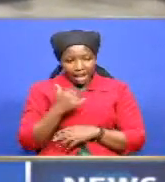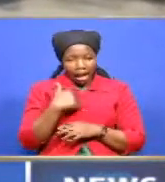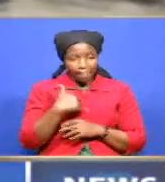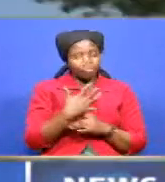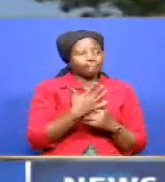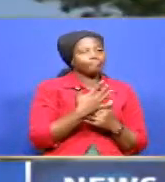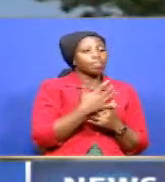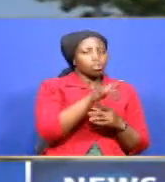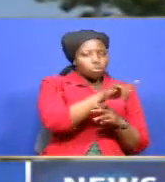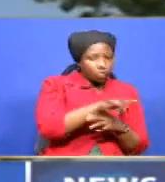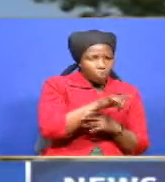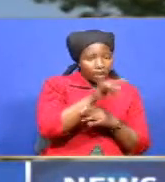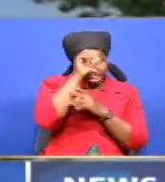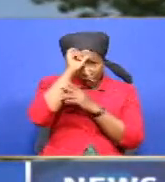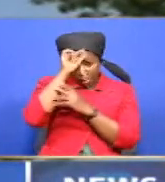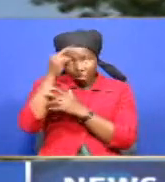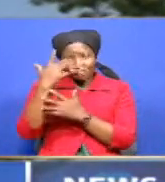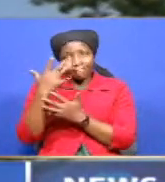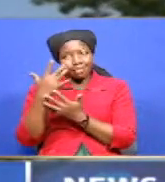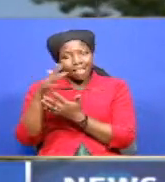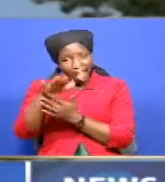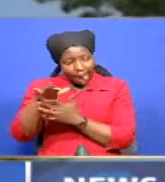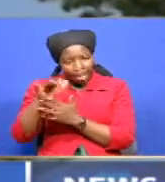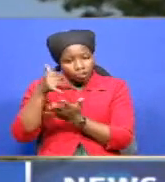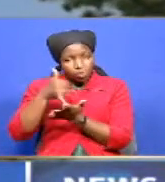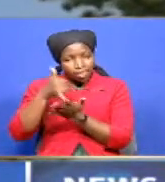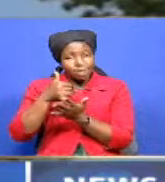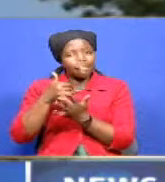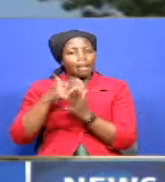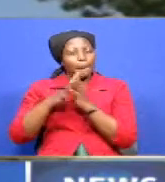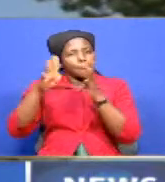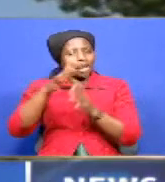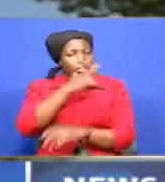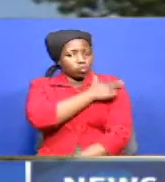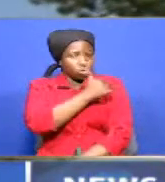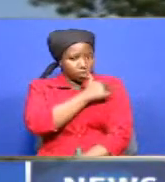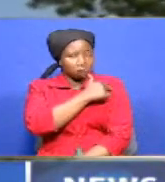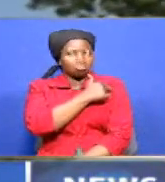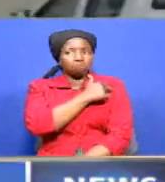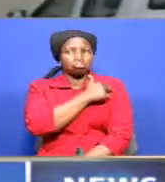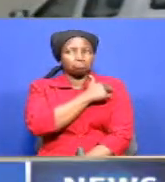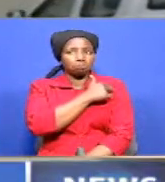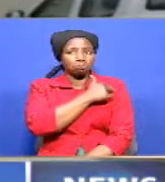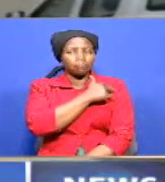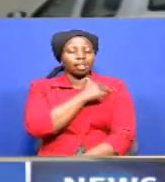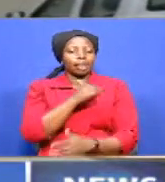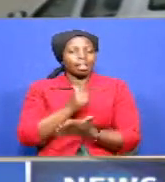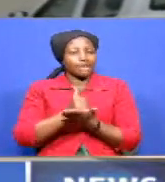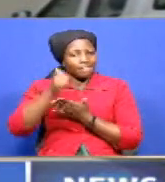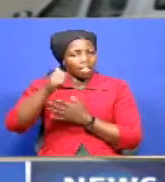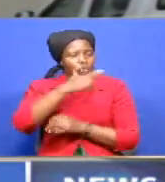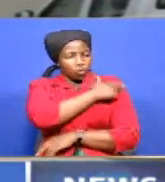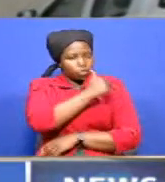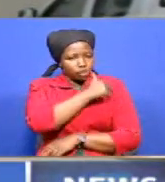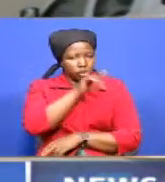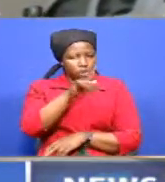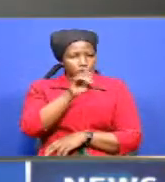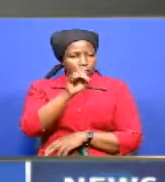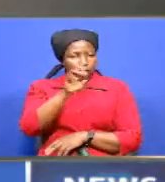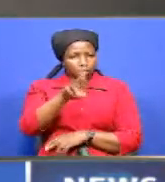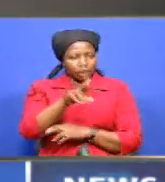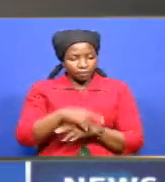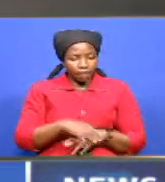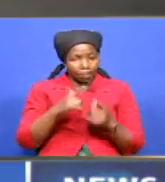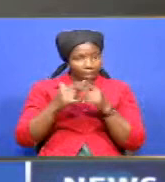governmental facilities including trukana's biggest health facility and the main referral hospital lodwa county hospital however